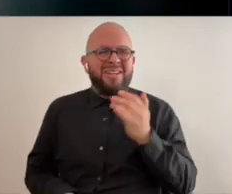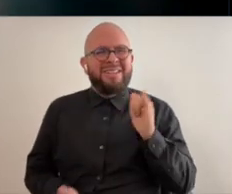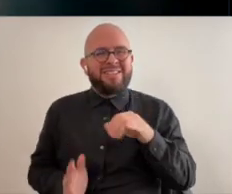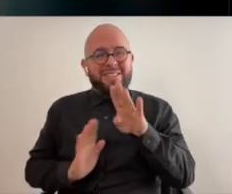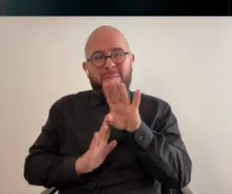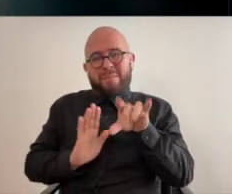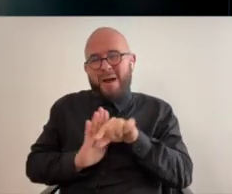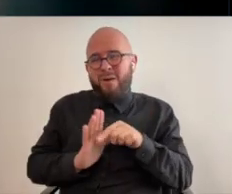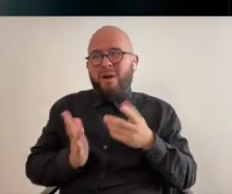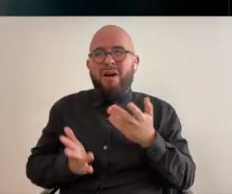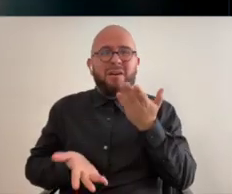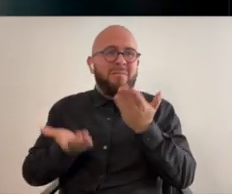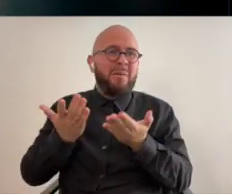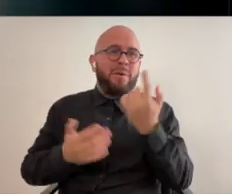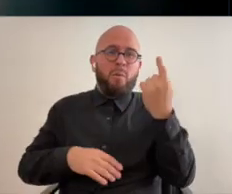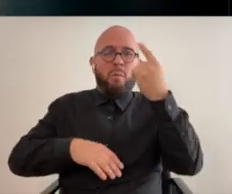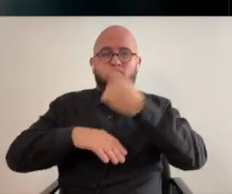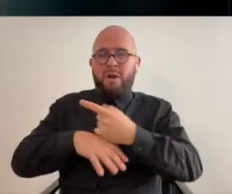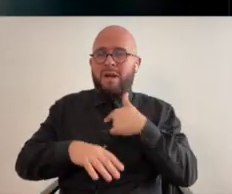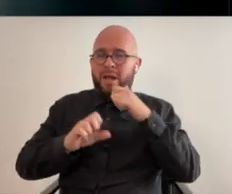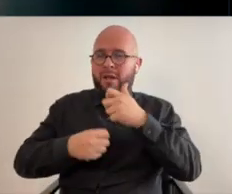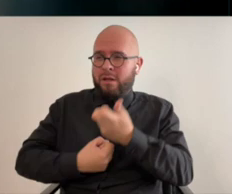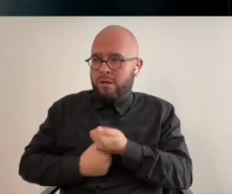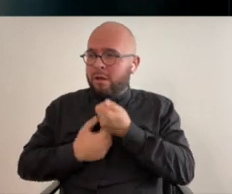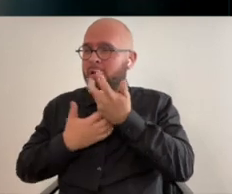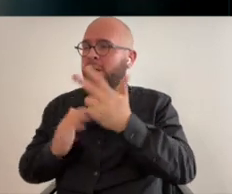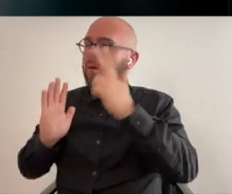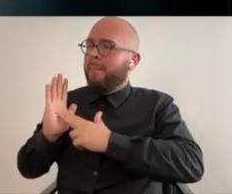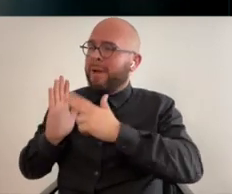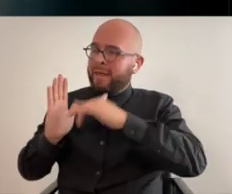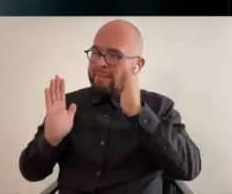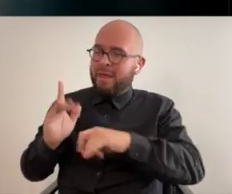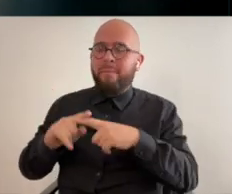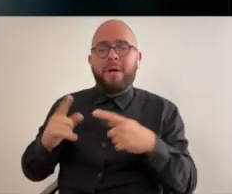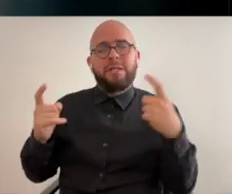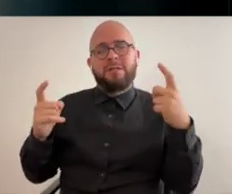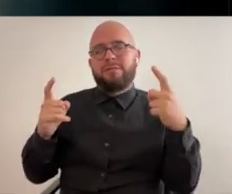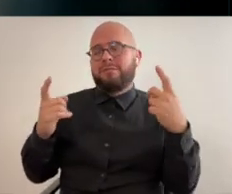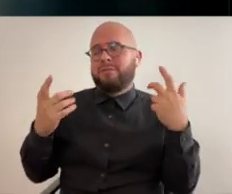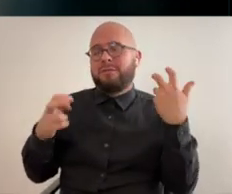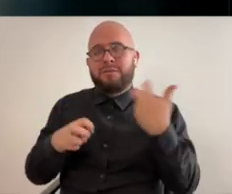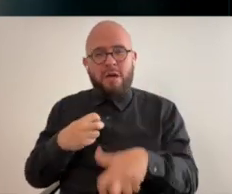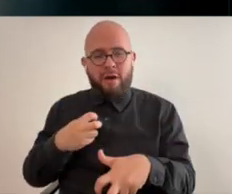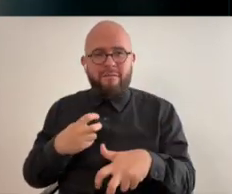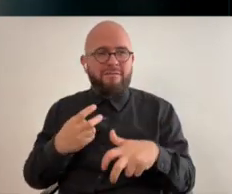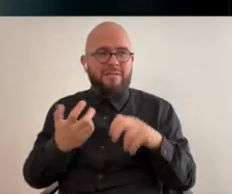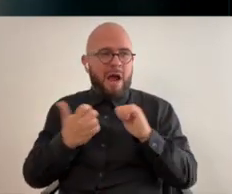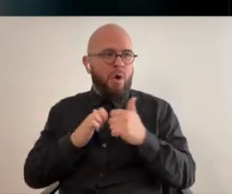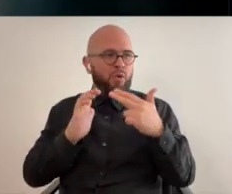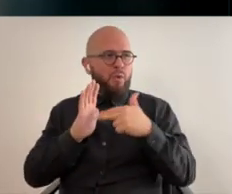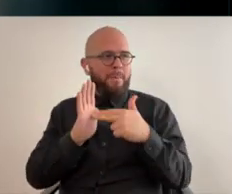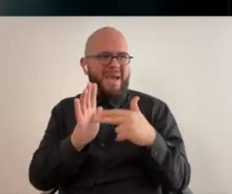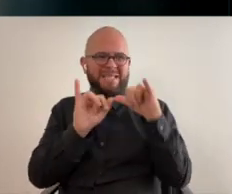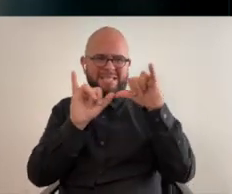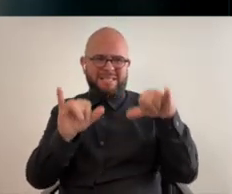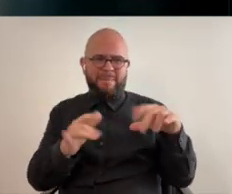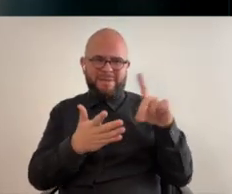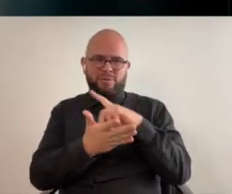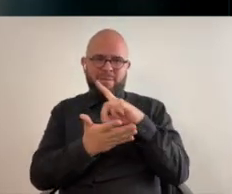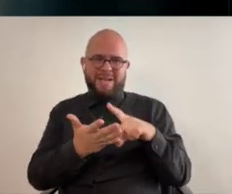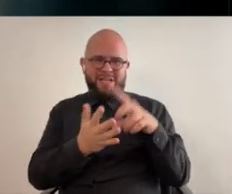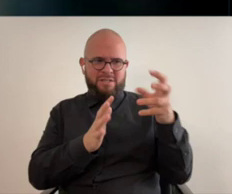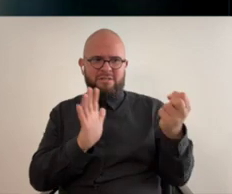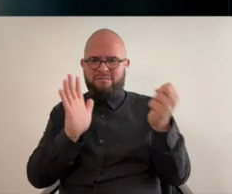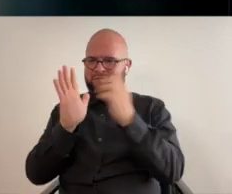this is the background and maybe one day i'll know how to paint that but it's so complicated to try to paint systemic